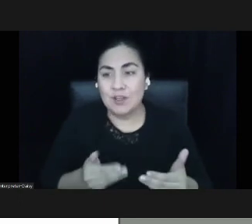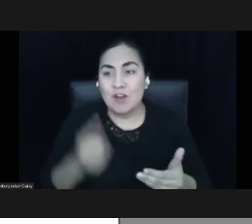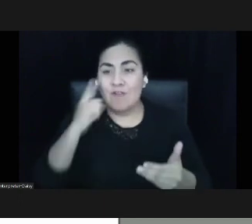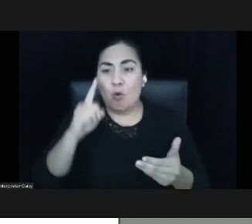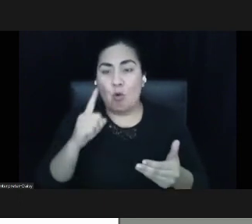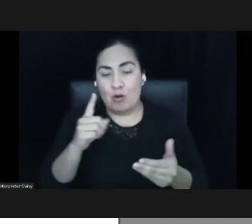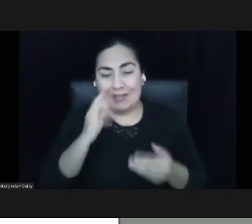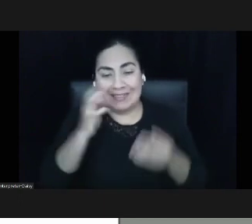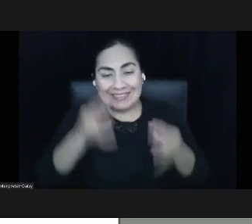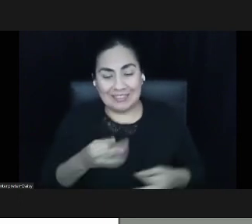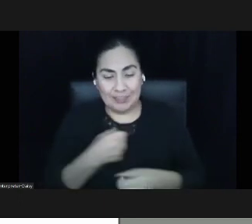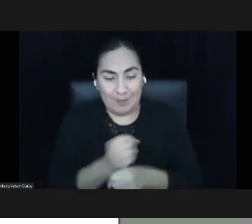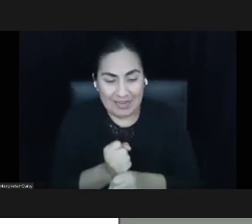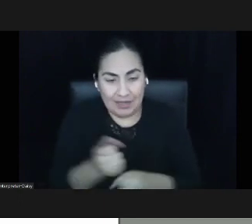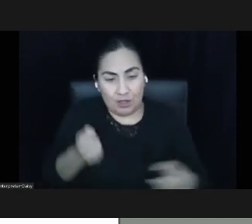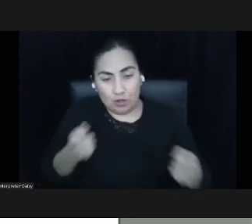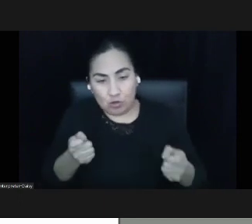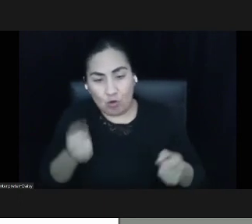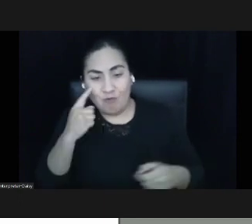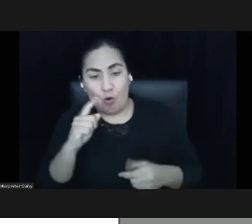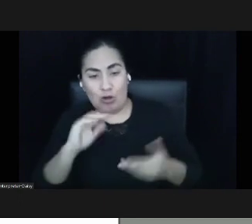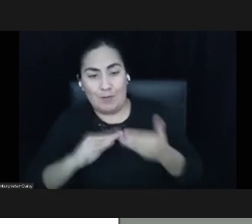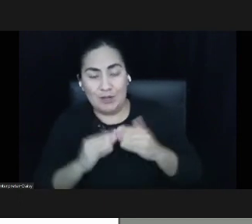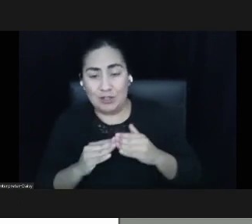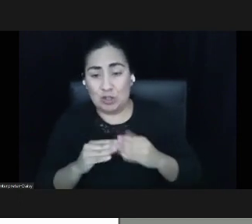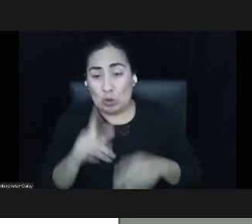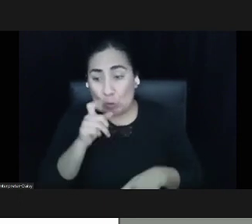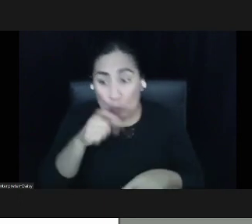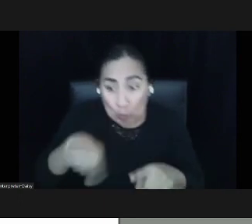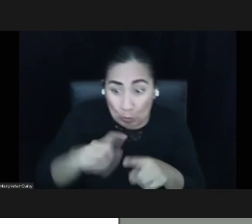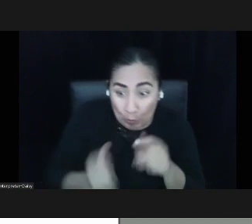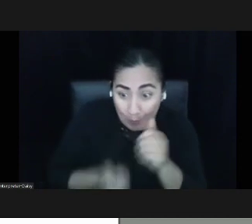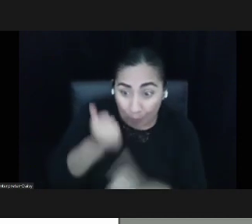to communities that are most impacted by injustice.